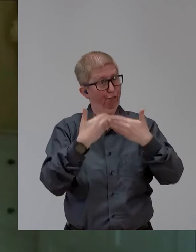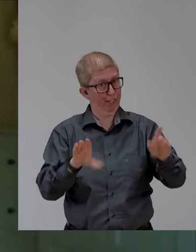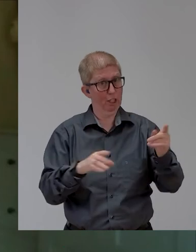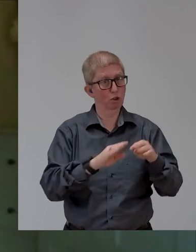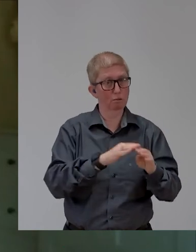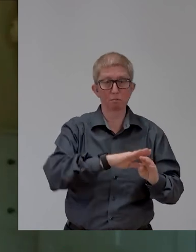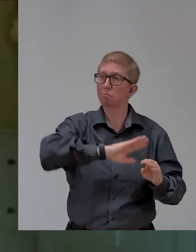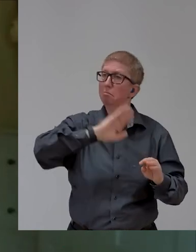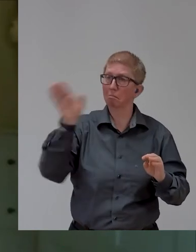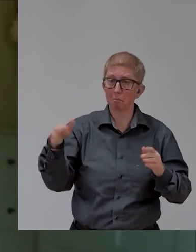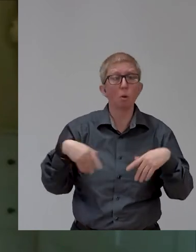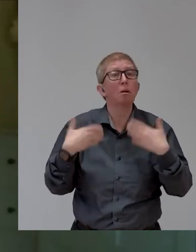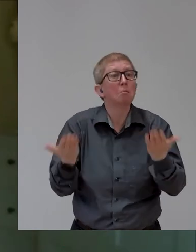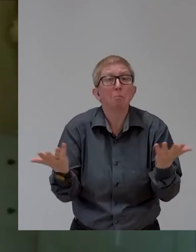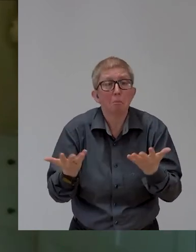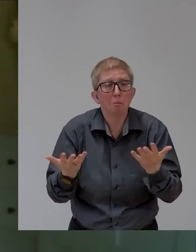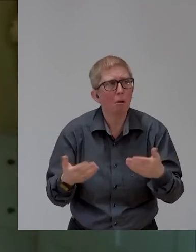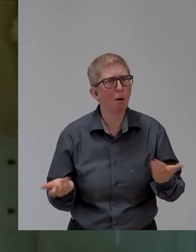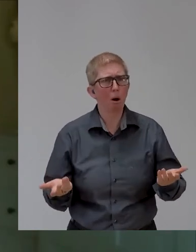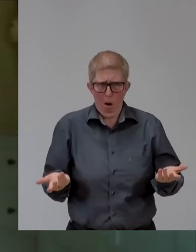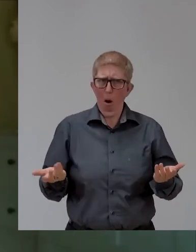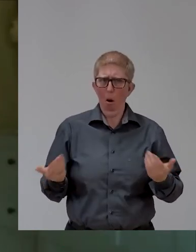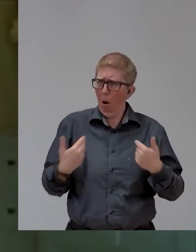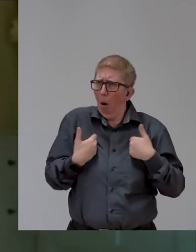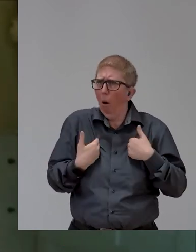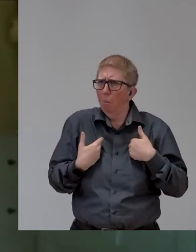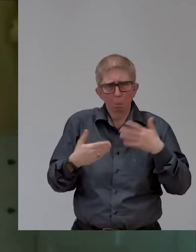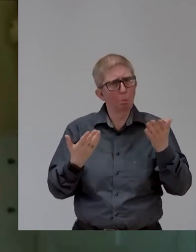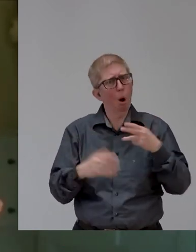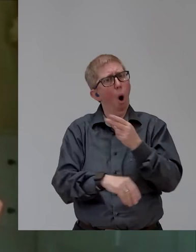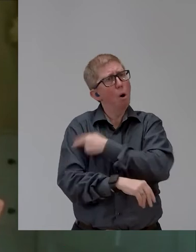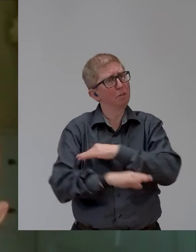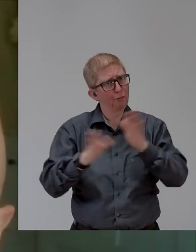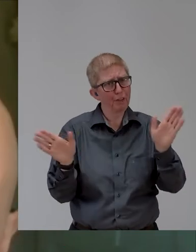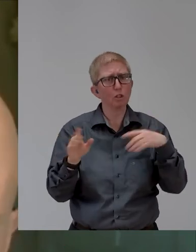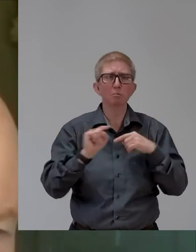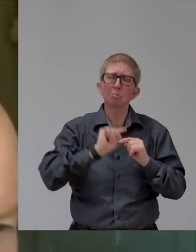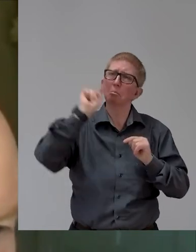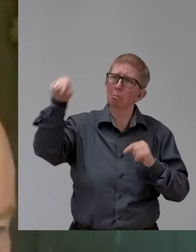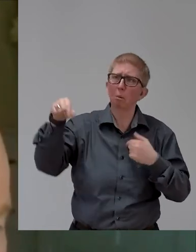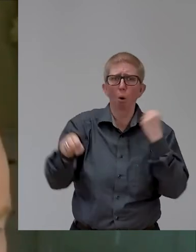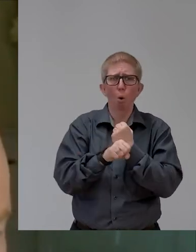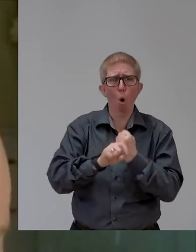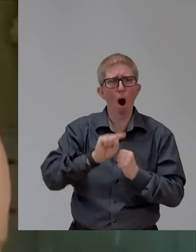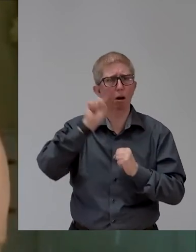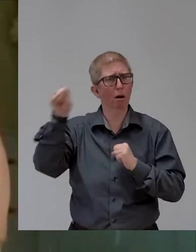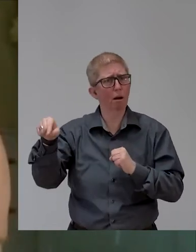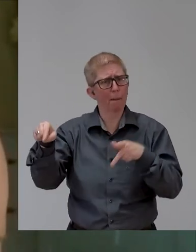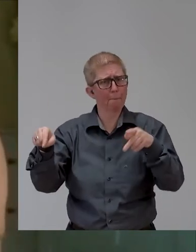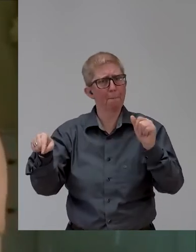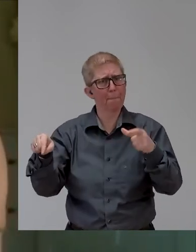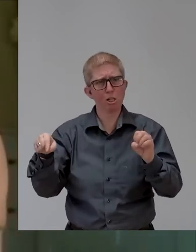run, run page. You know, I've still got a few things to, to do that. want to achieve and some goals to hit the vision to achieve and so on.